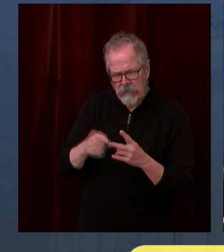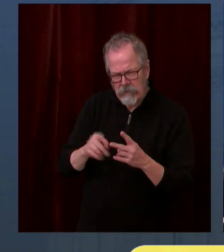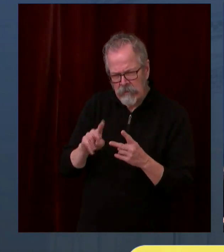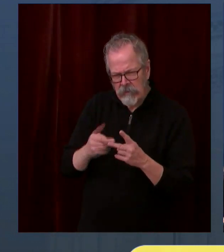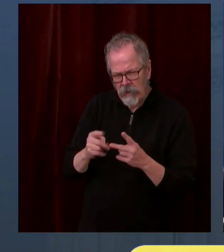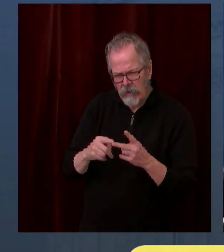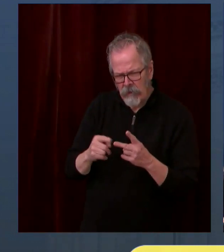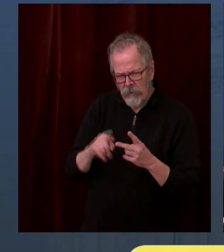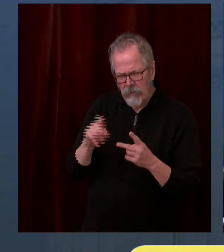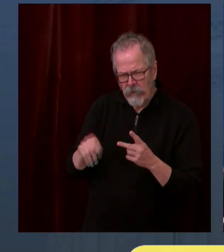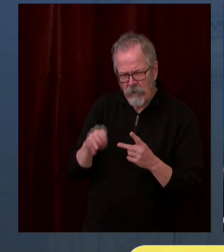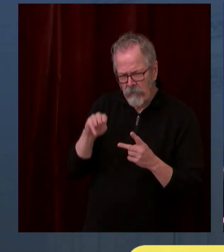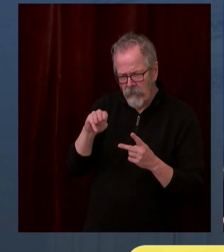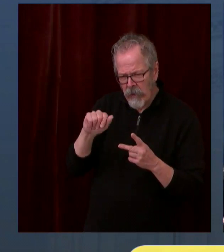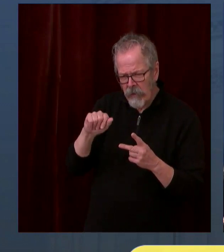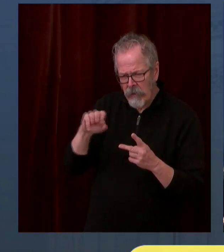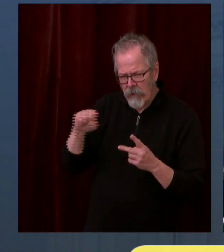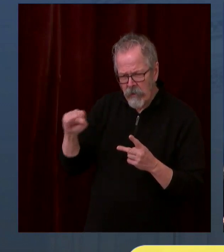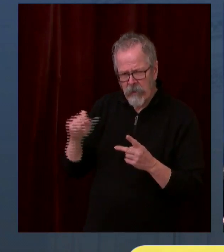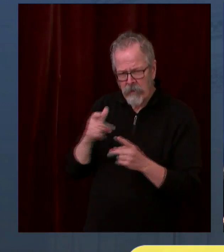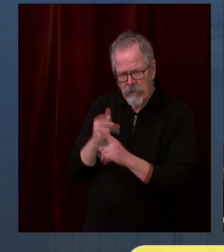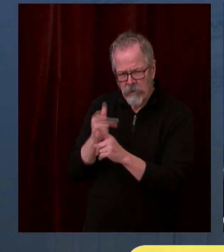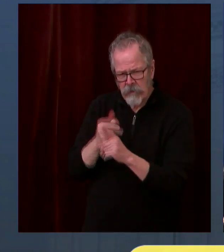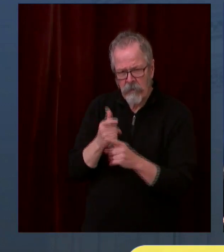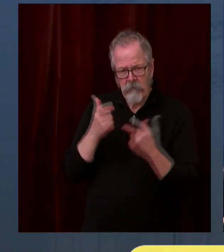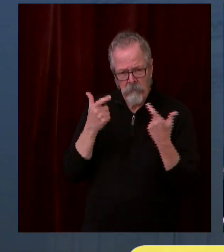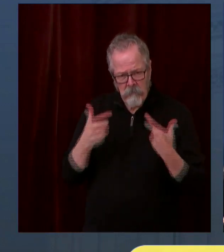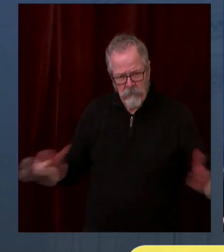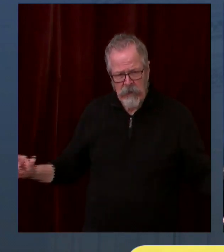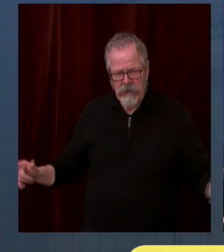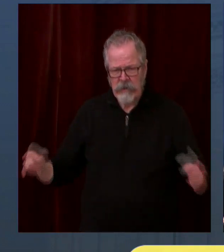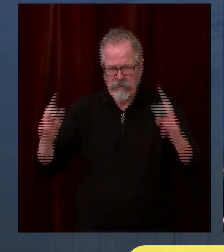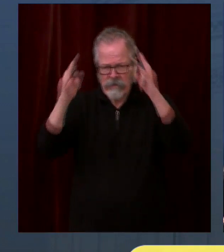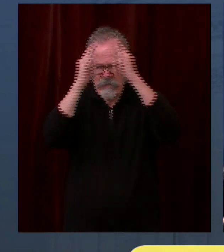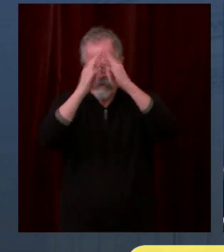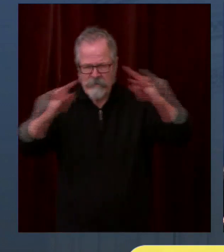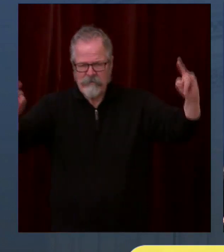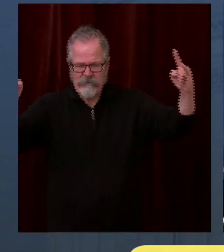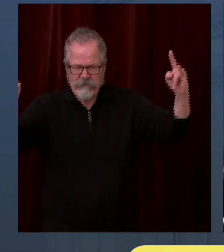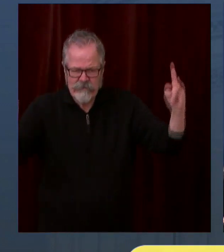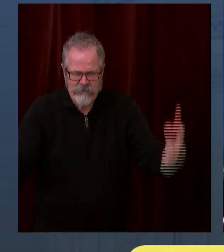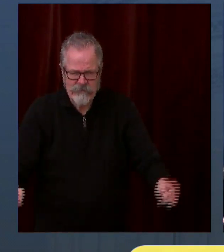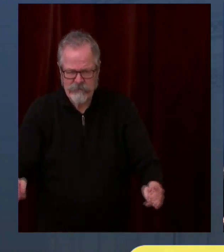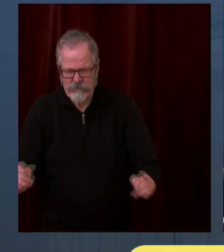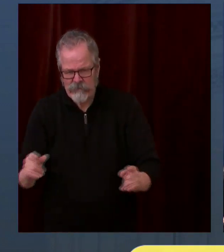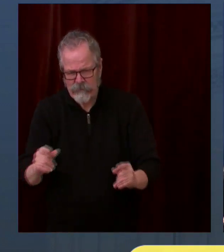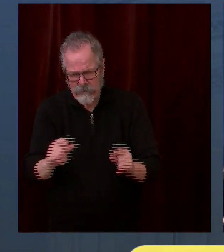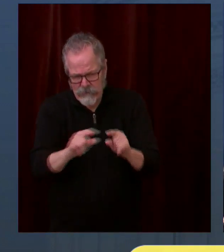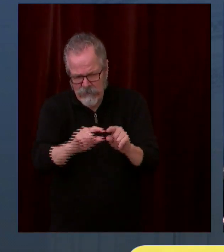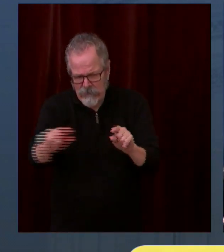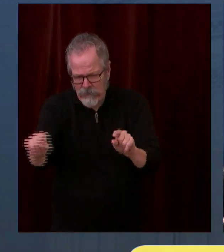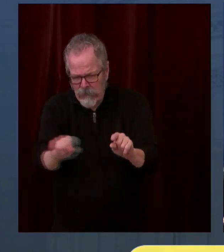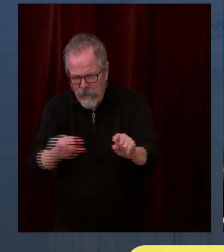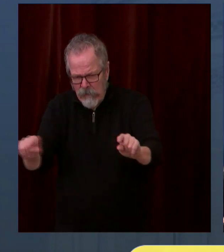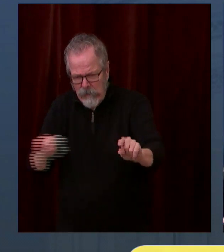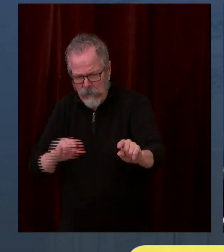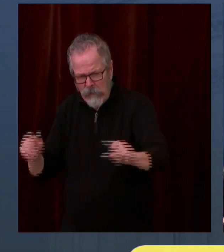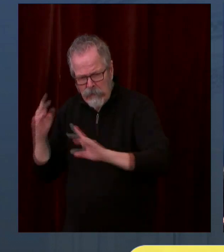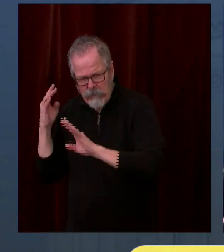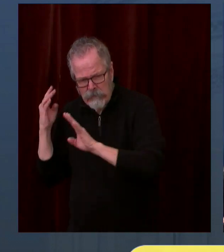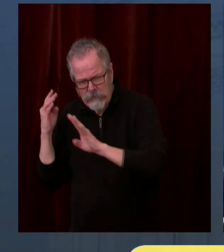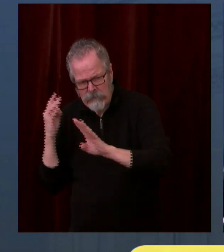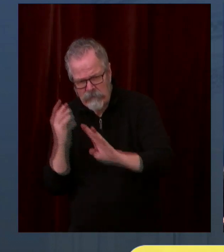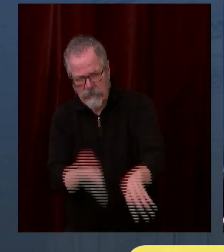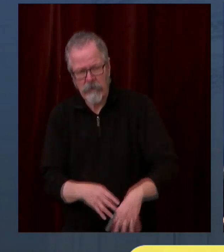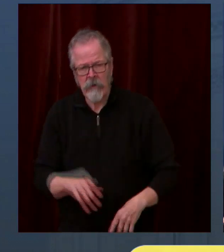but some of them may be first come first serve and those logistics are being worked out. Dr. Schauer, Michelle, you want to address the other